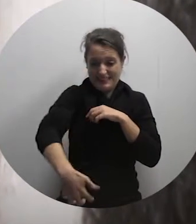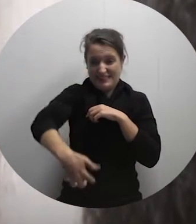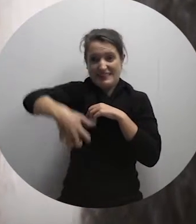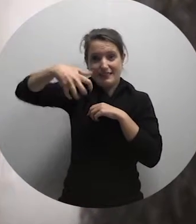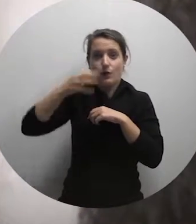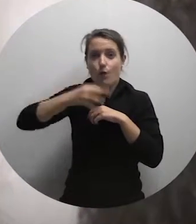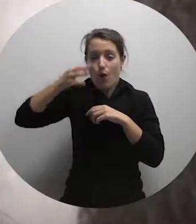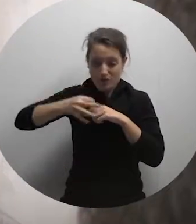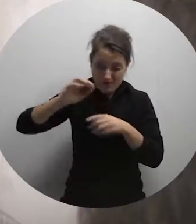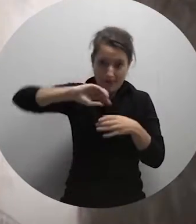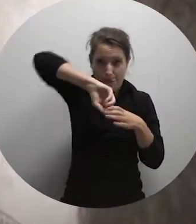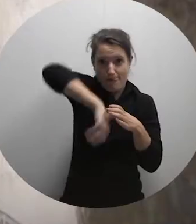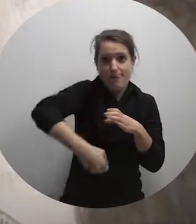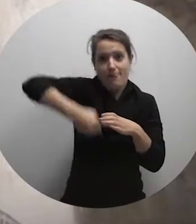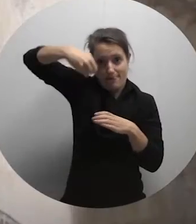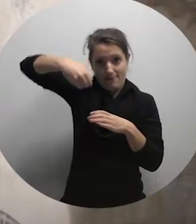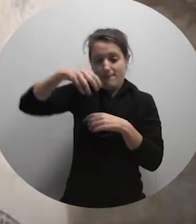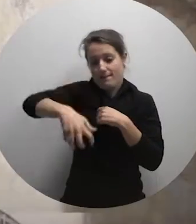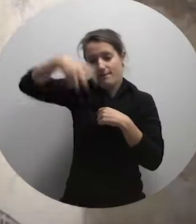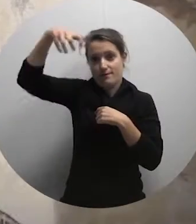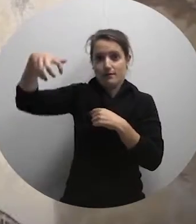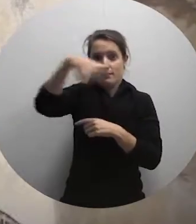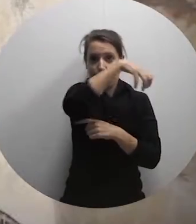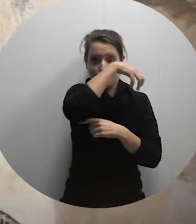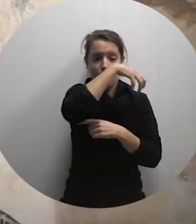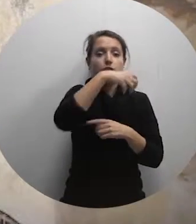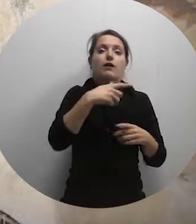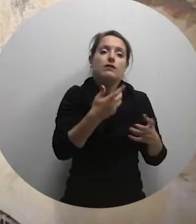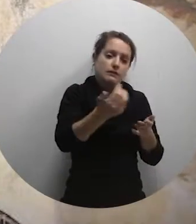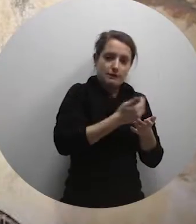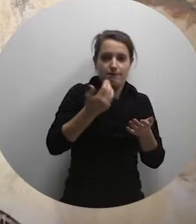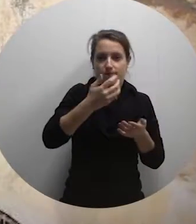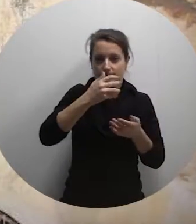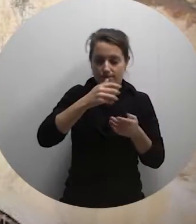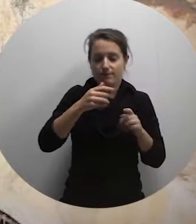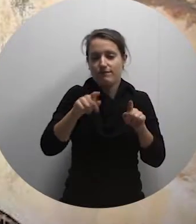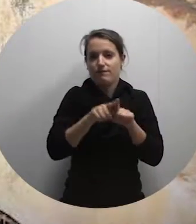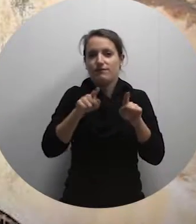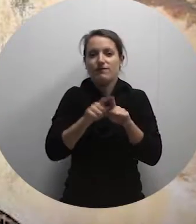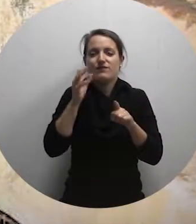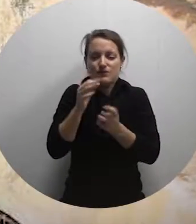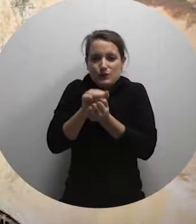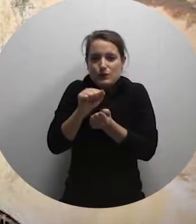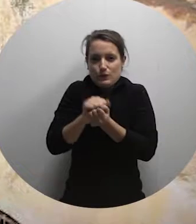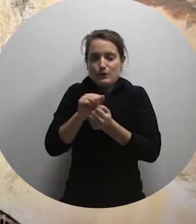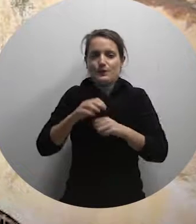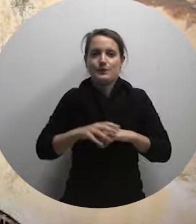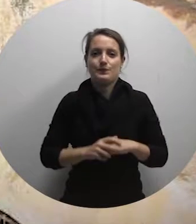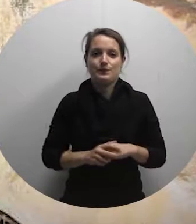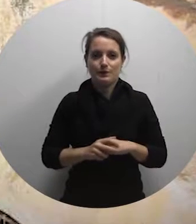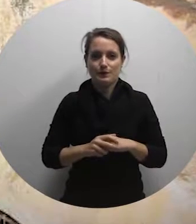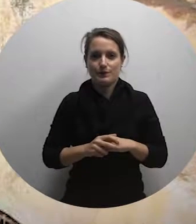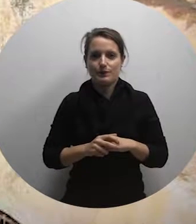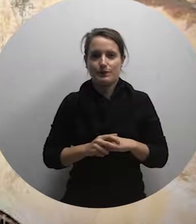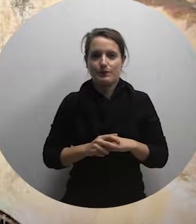wheel into a deep artisan well. The swell drew up a number of buckets of water from the horizontal galleries